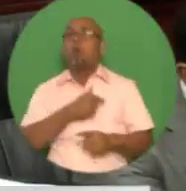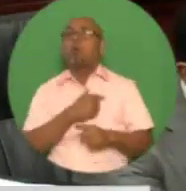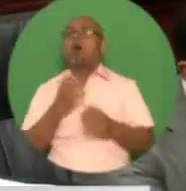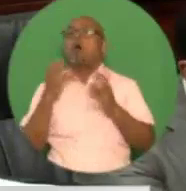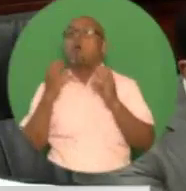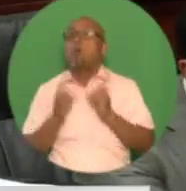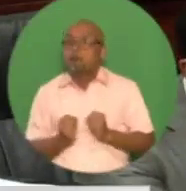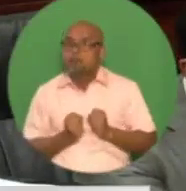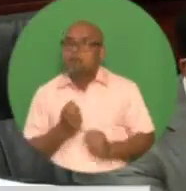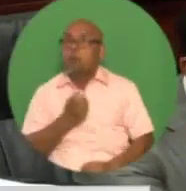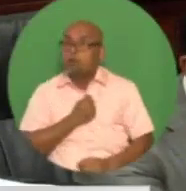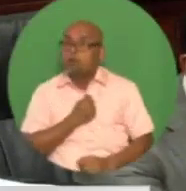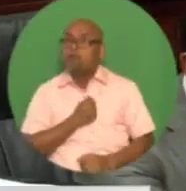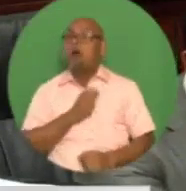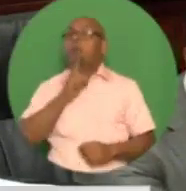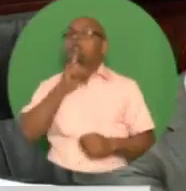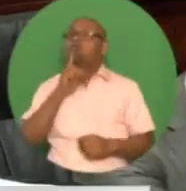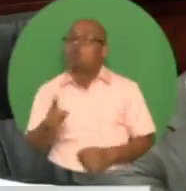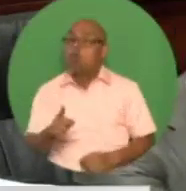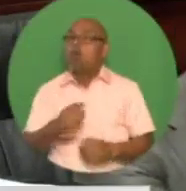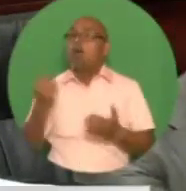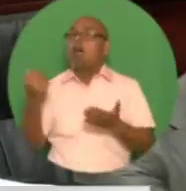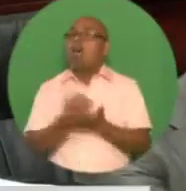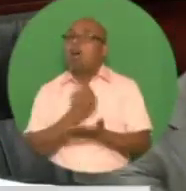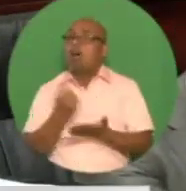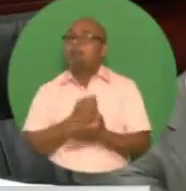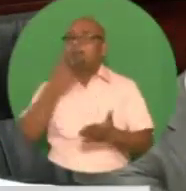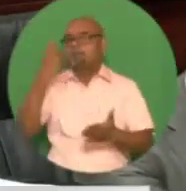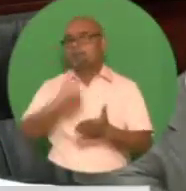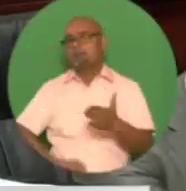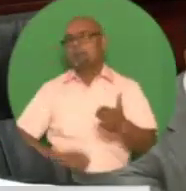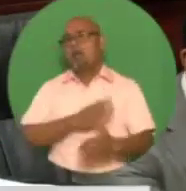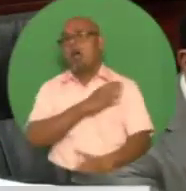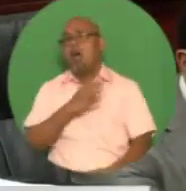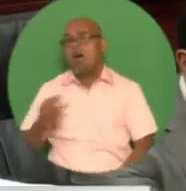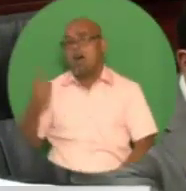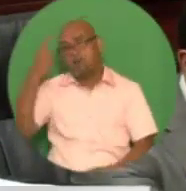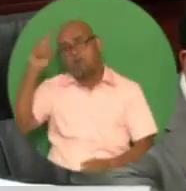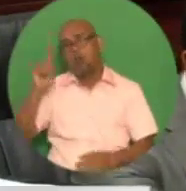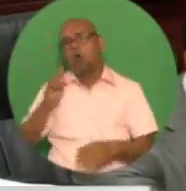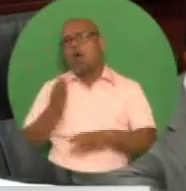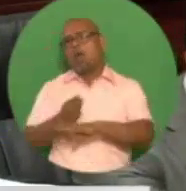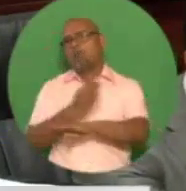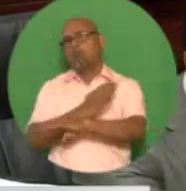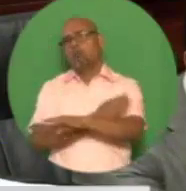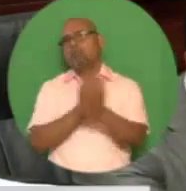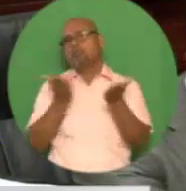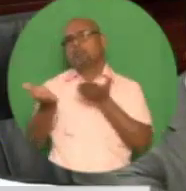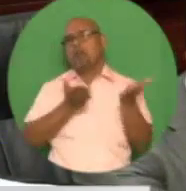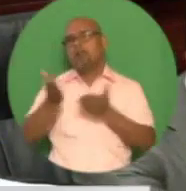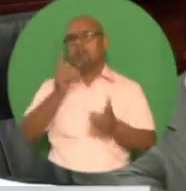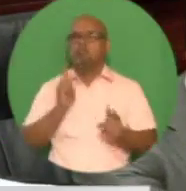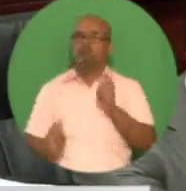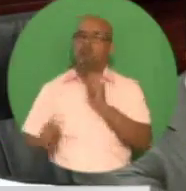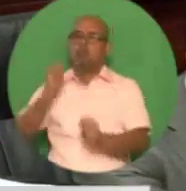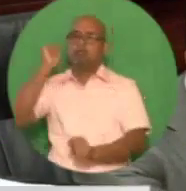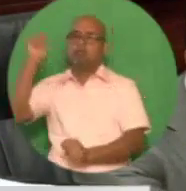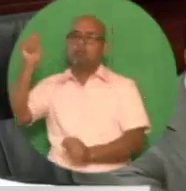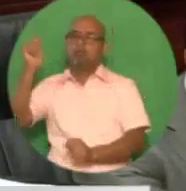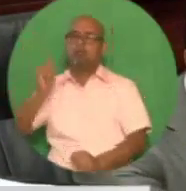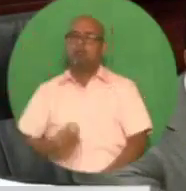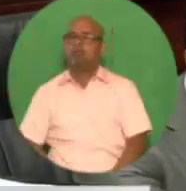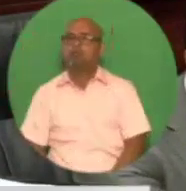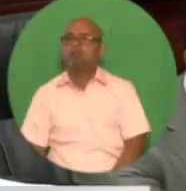generates the collection of potential revenue as we improve the quality of service to the taxpaying community of these countries. These